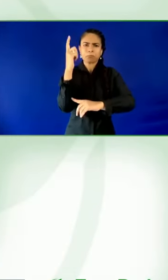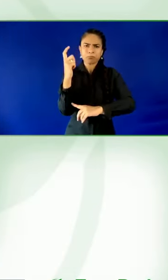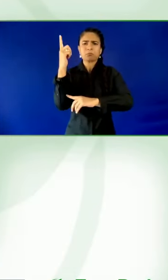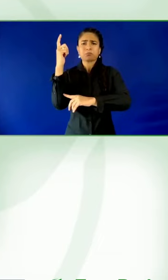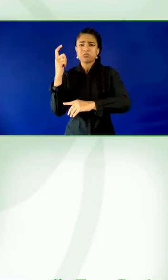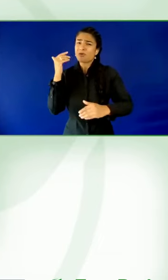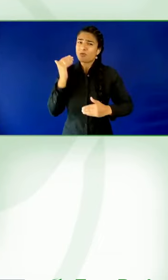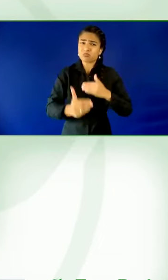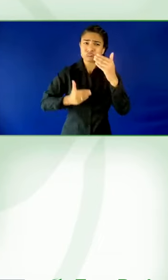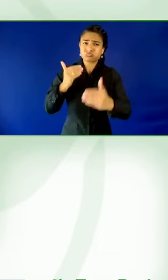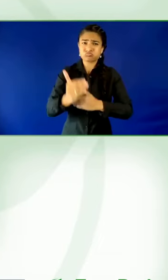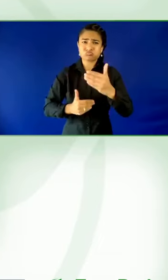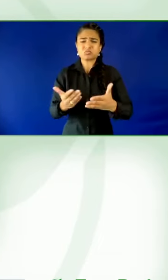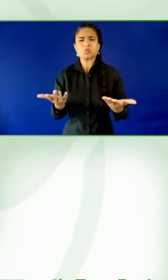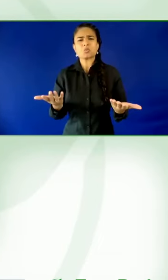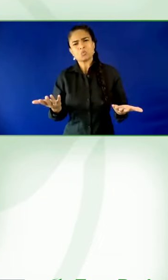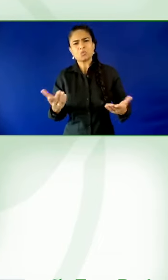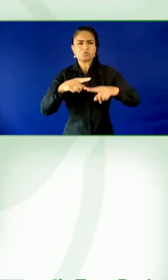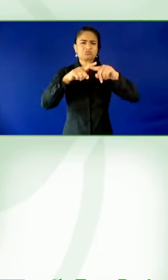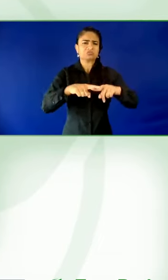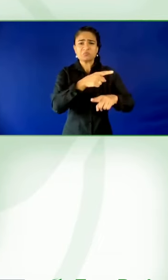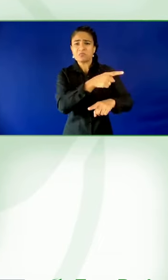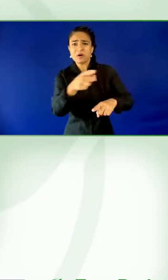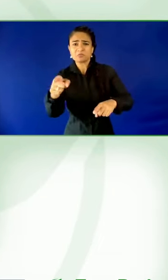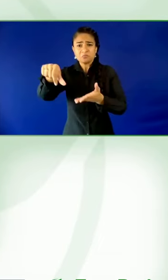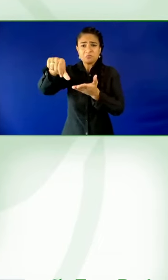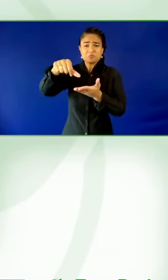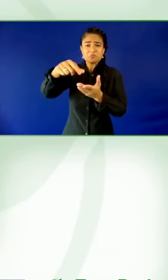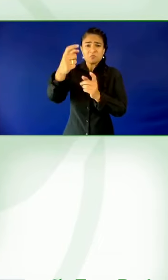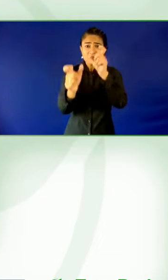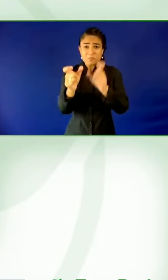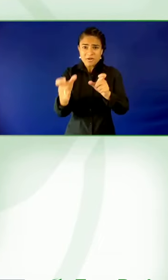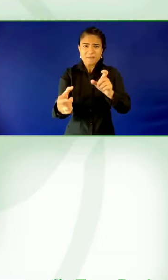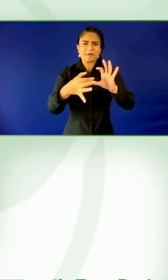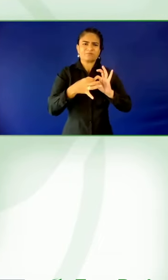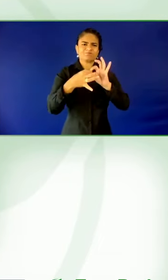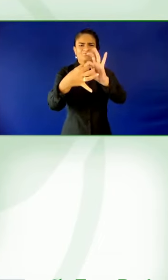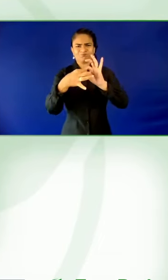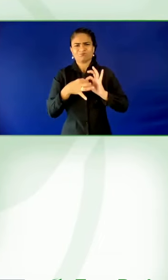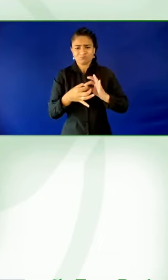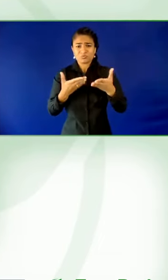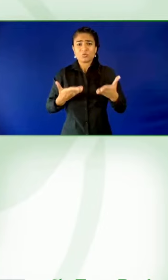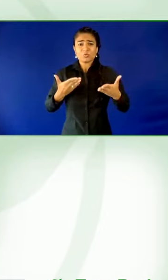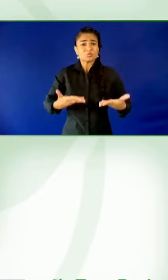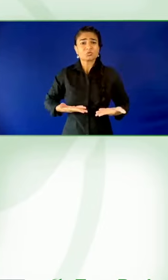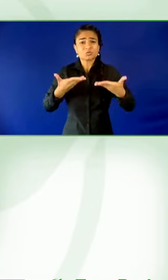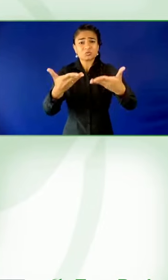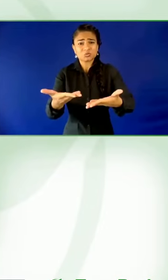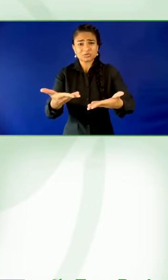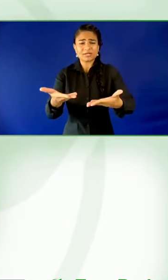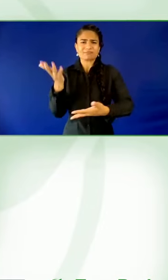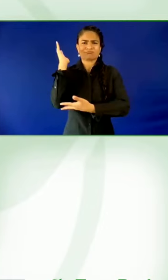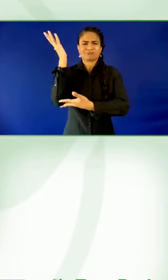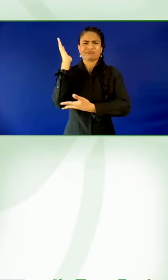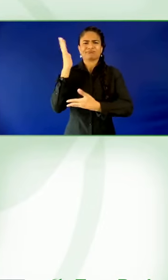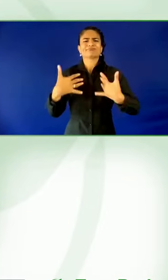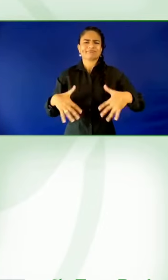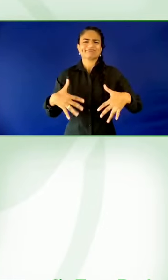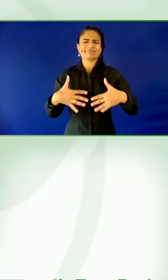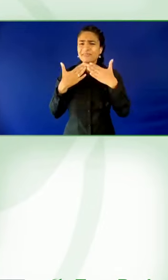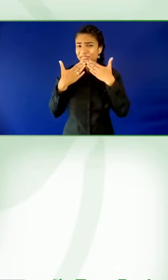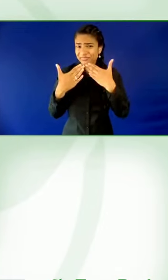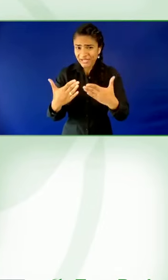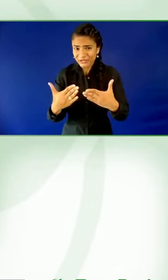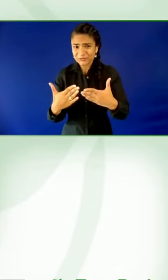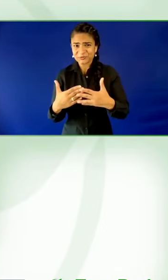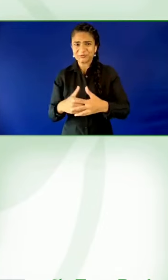Thank you, Monica. Great to see you again and see your presentation. Just a couple of points to pick out on